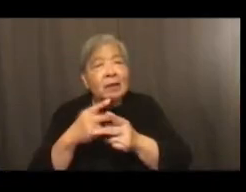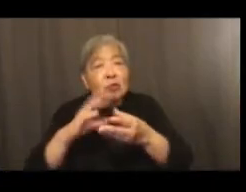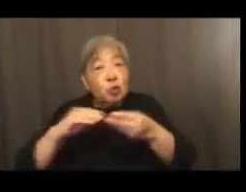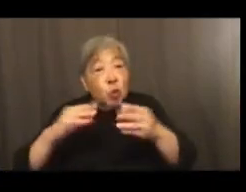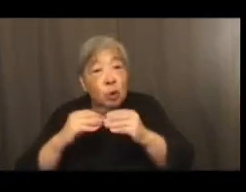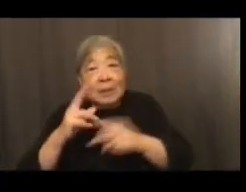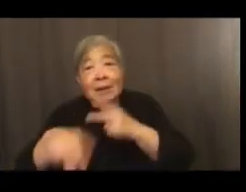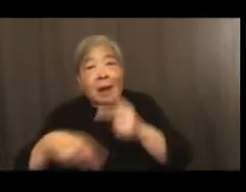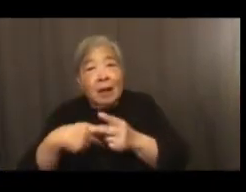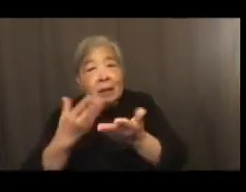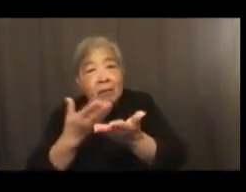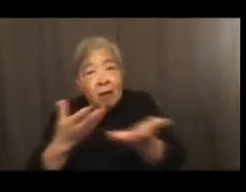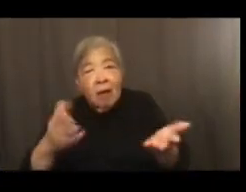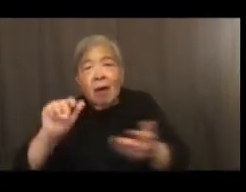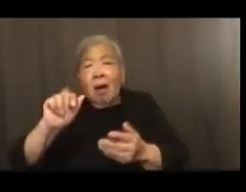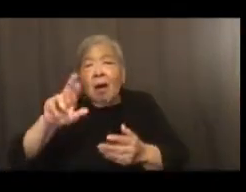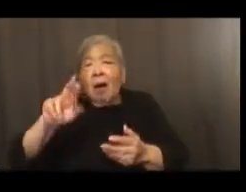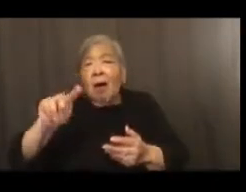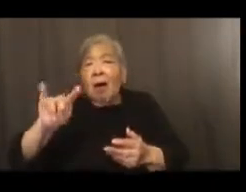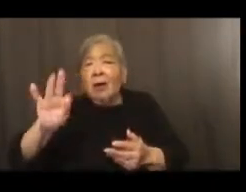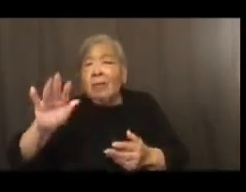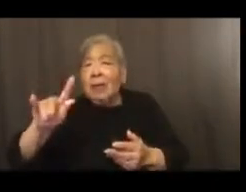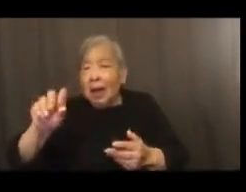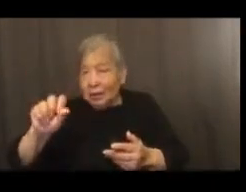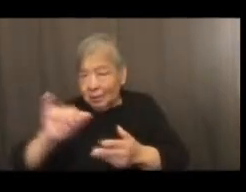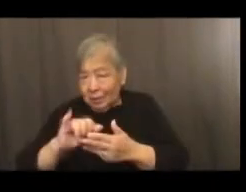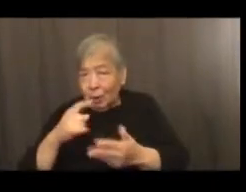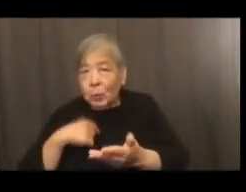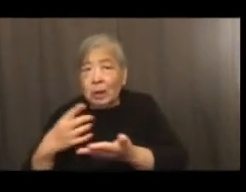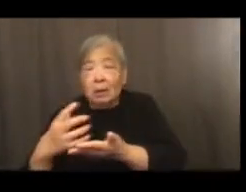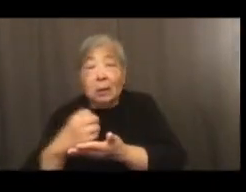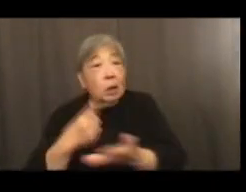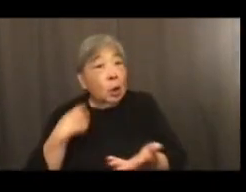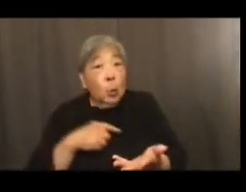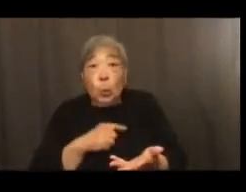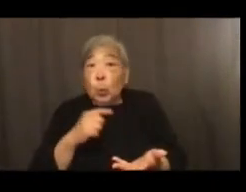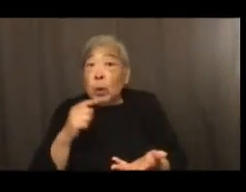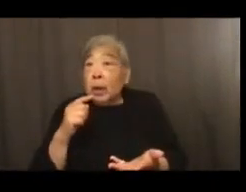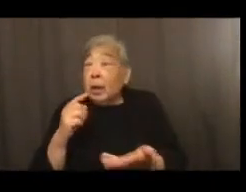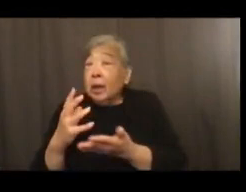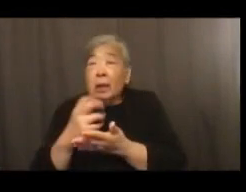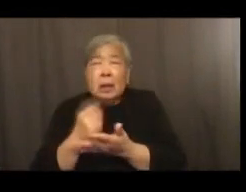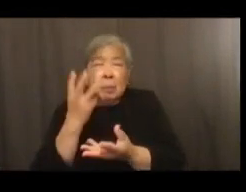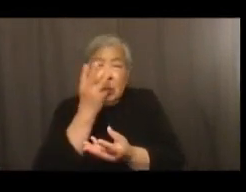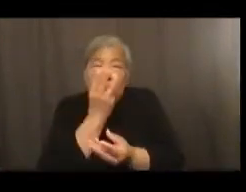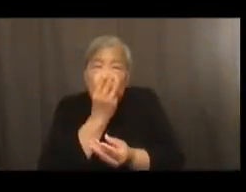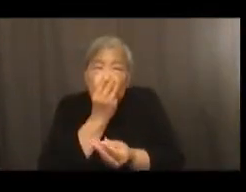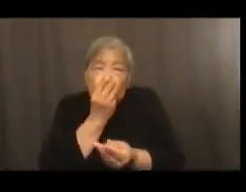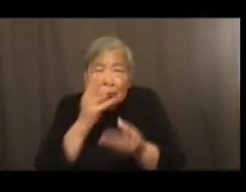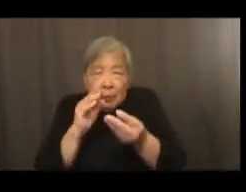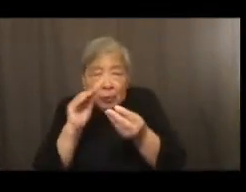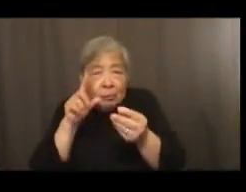We collected the beautifully folded cranes, right? collected these